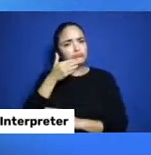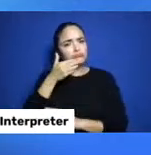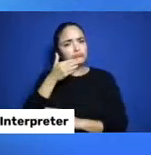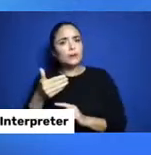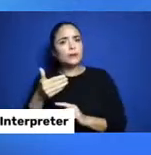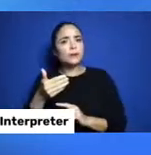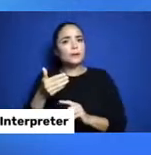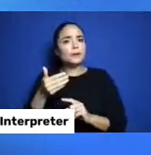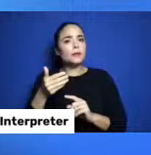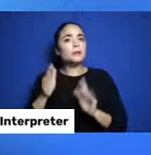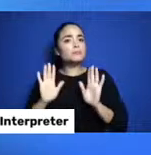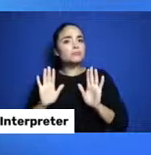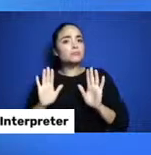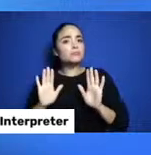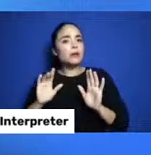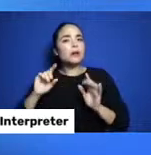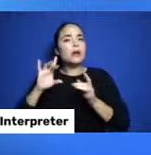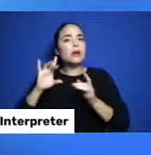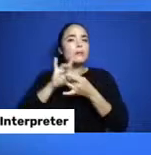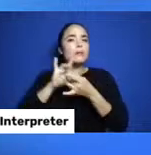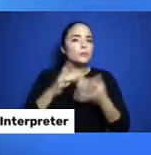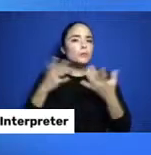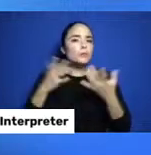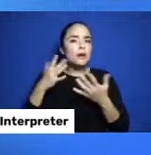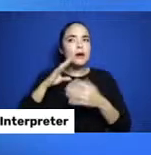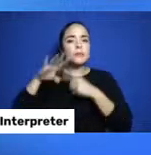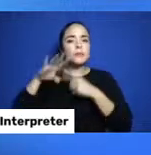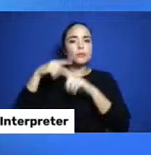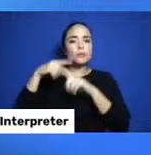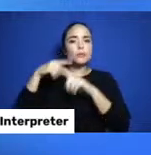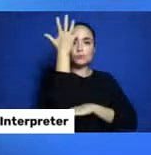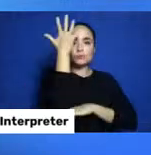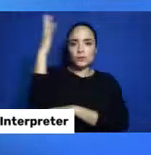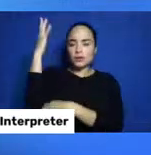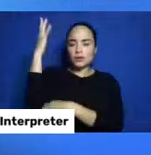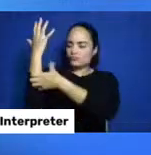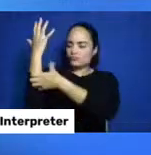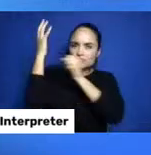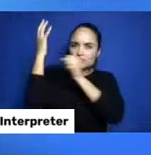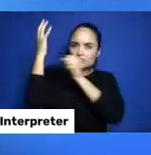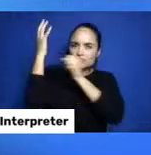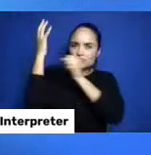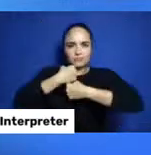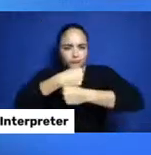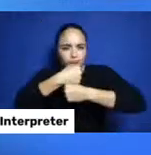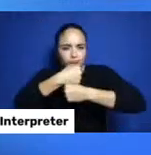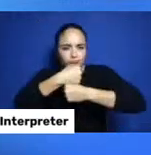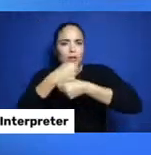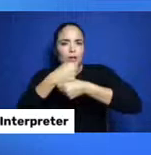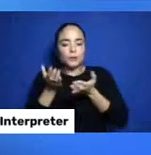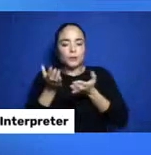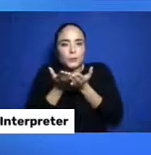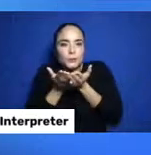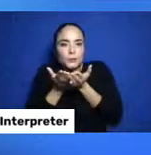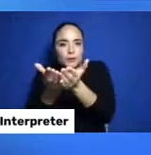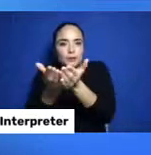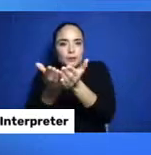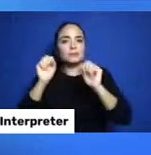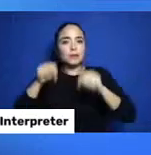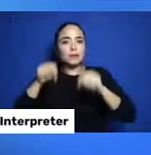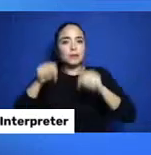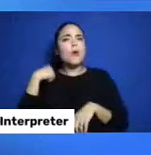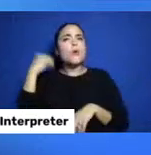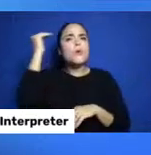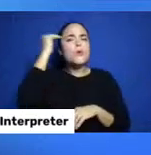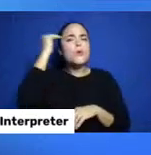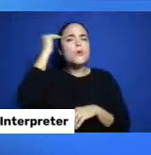canoes and the natural highways that rivers are. So, simply having our knowledge as a placeholder in math does not